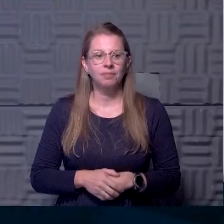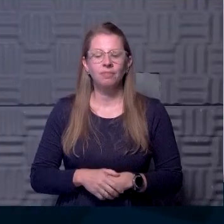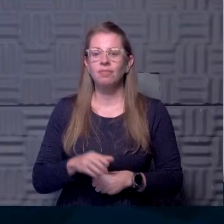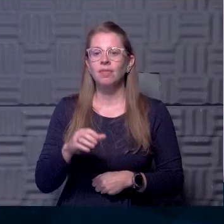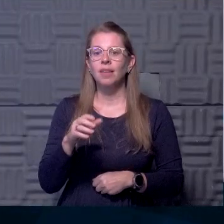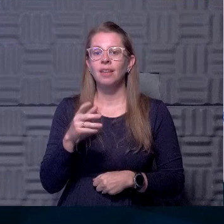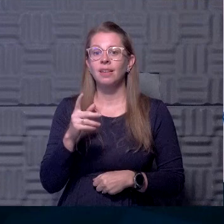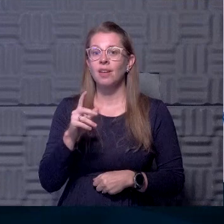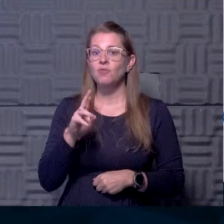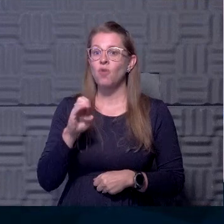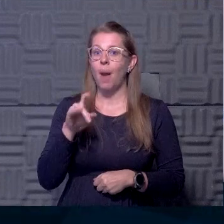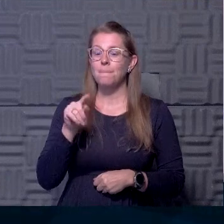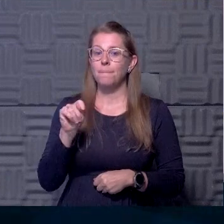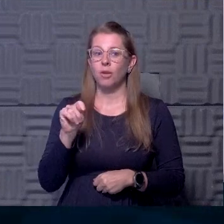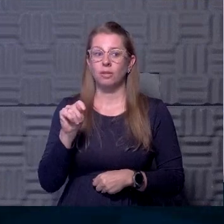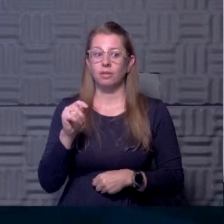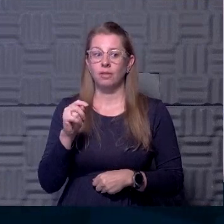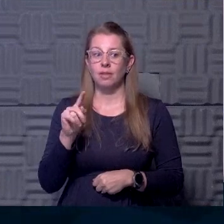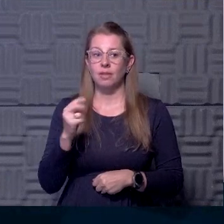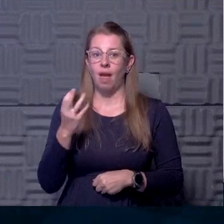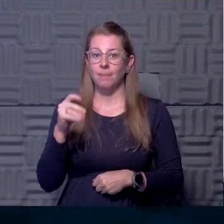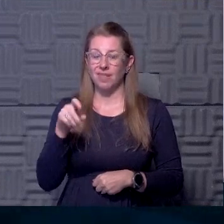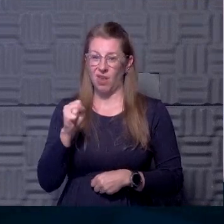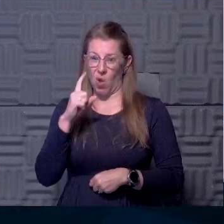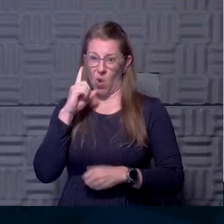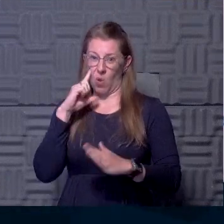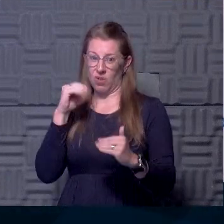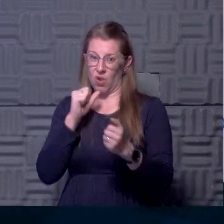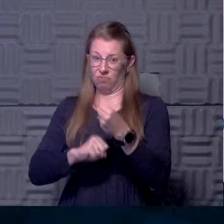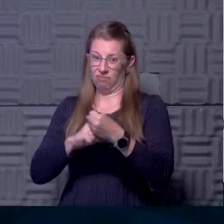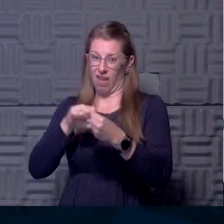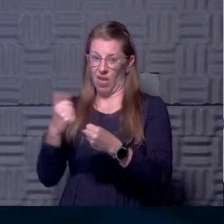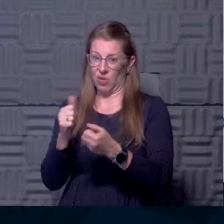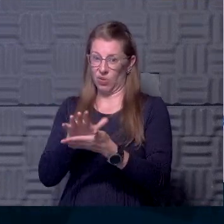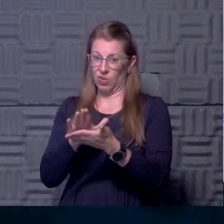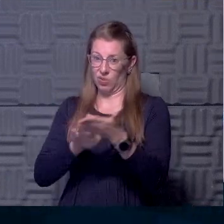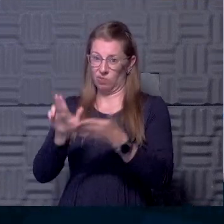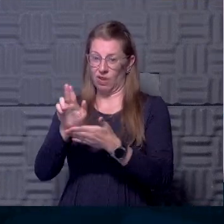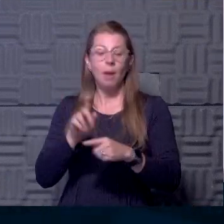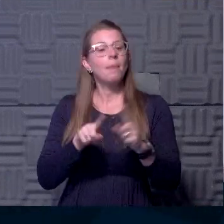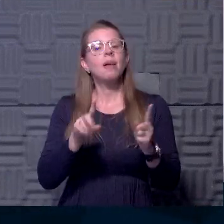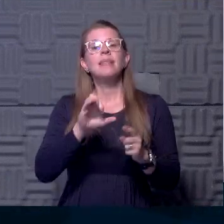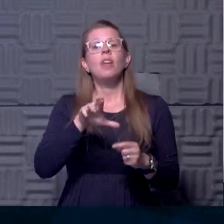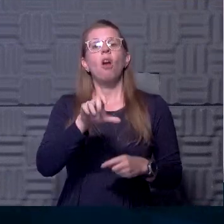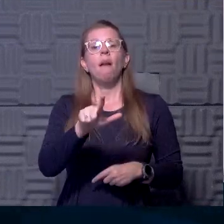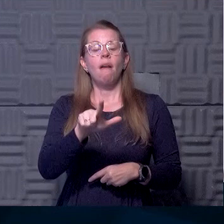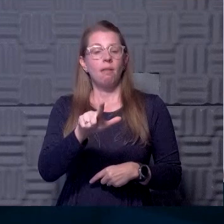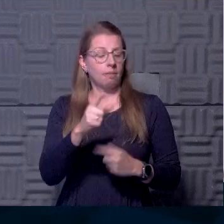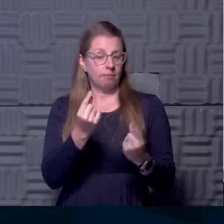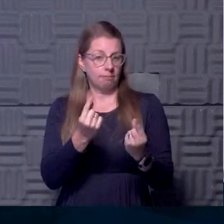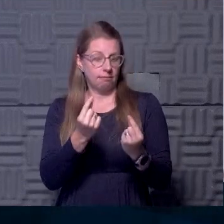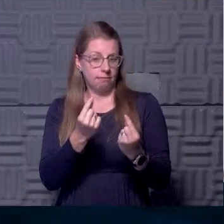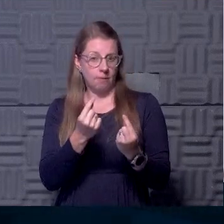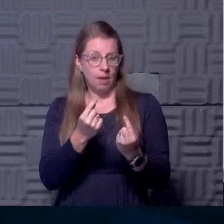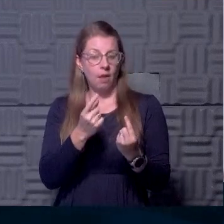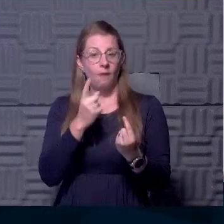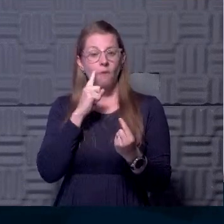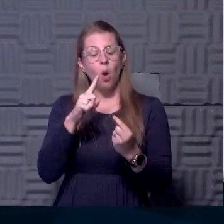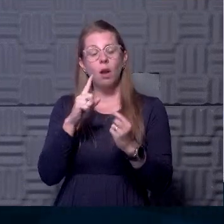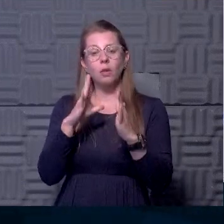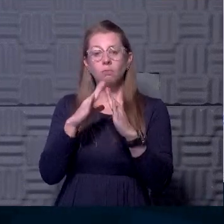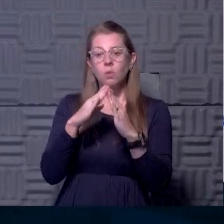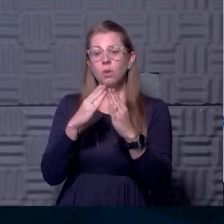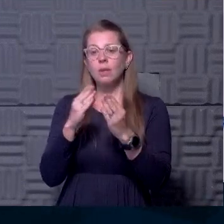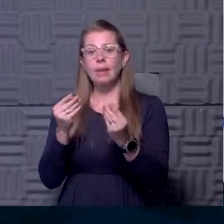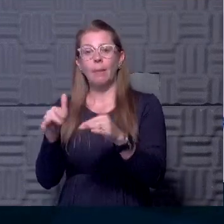Lab. A, hope you're not a Tar Heel. And B, talk to us a little bit about the things you're doing at CRL to help keep our community safe and the campus